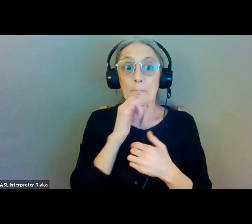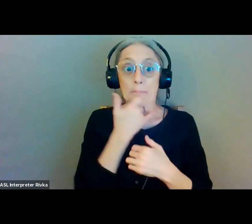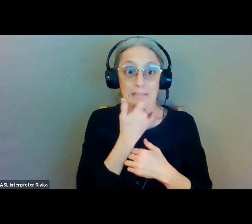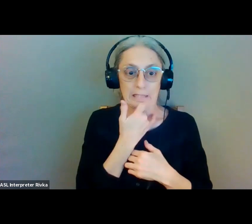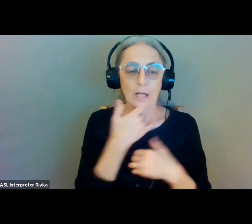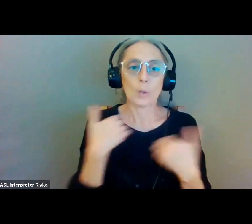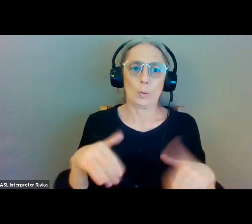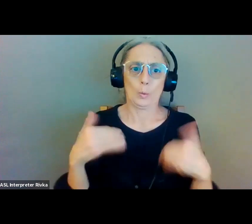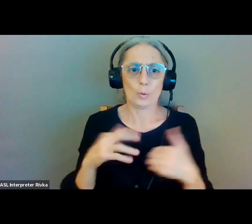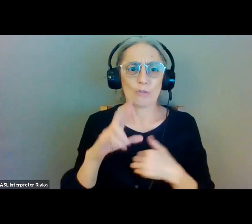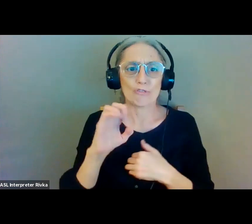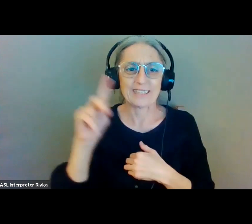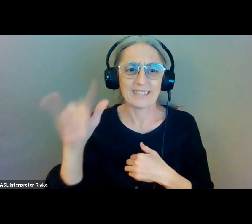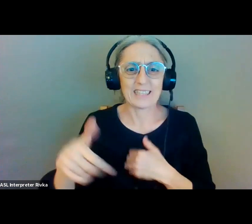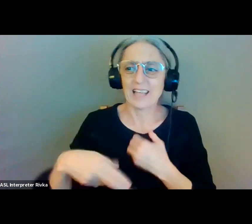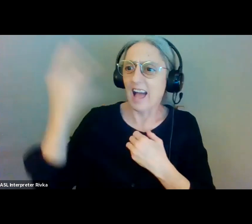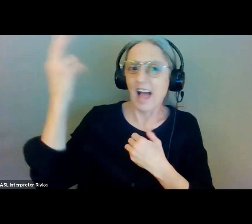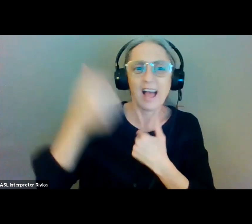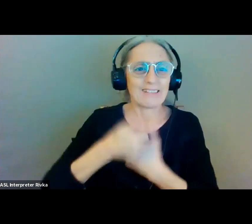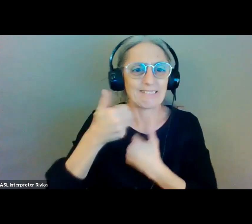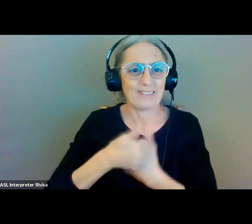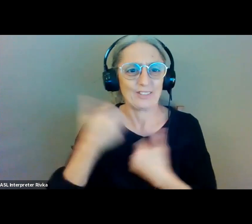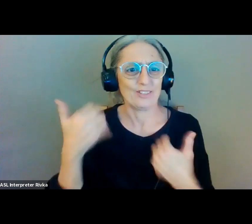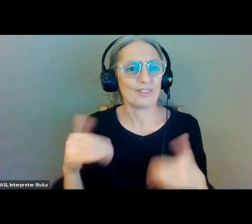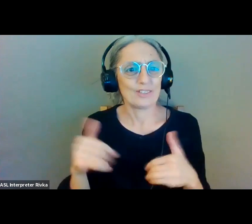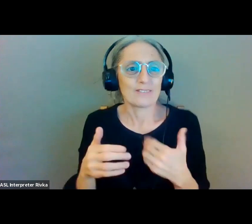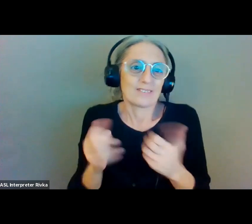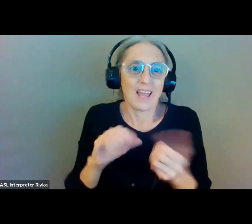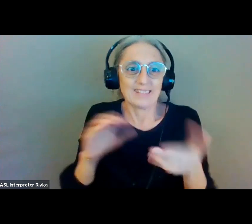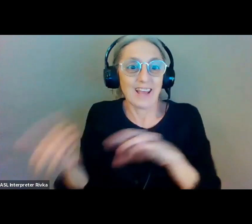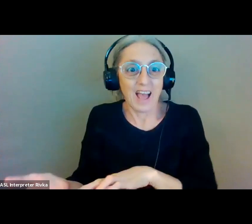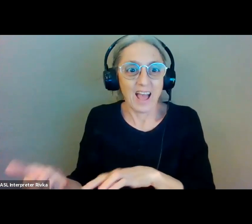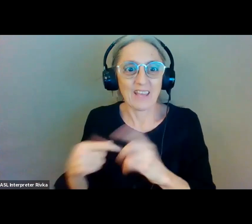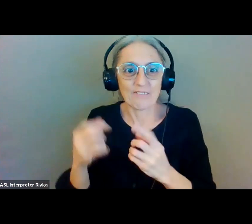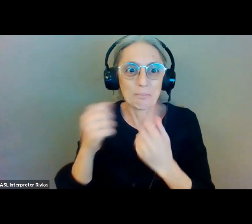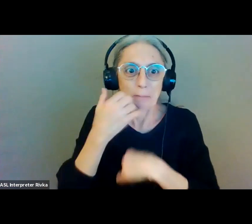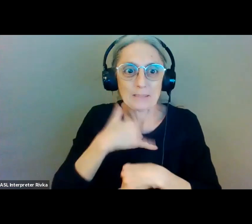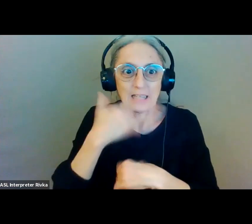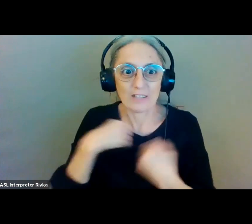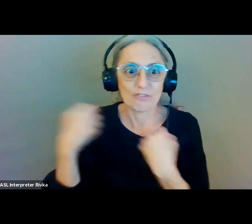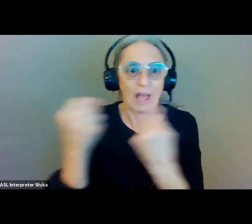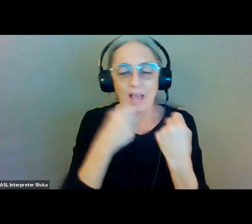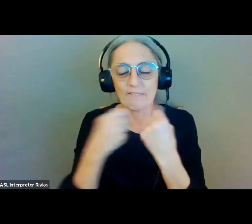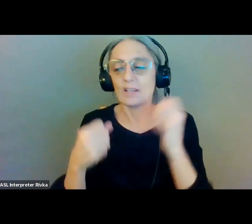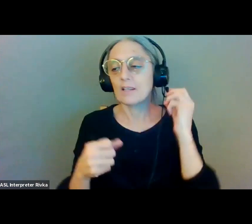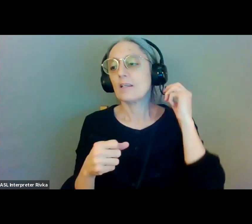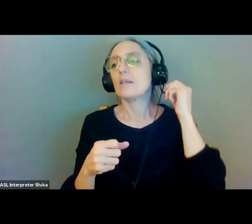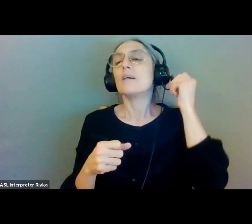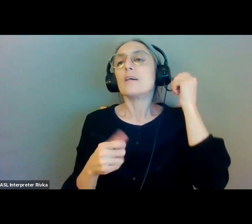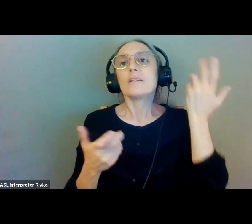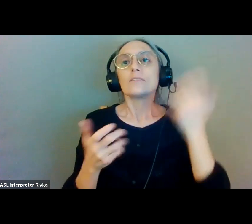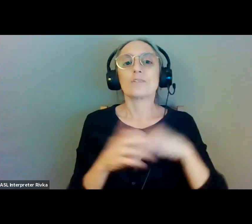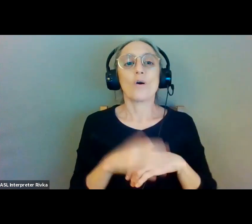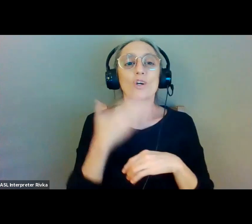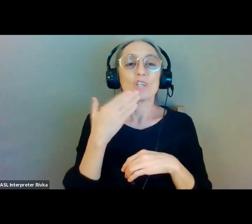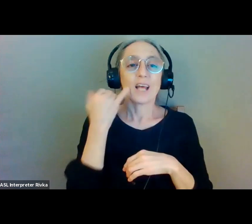consequences of mistakes can be so high and it can be difficult to practice for everything that can happen when you drive